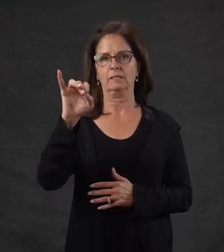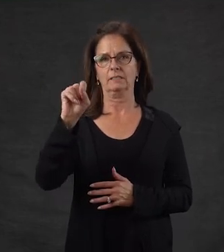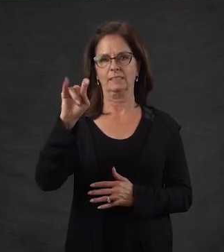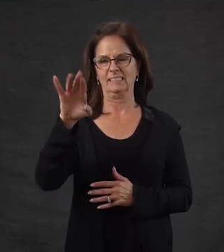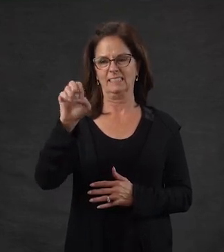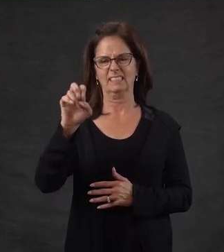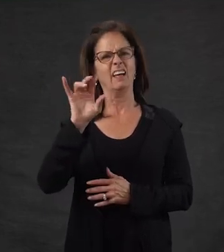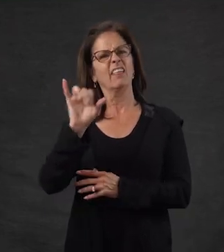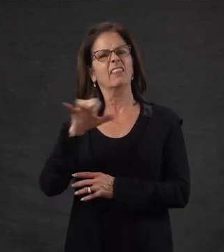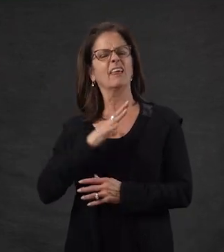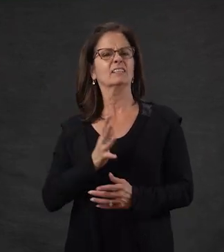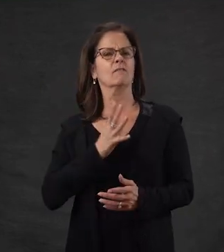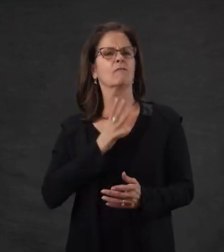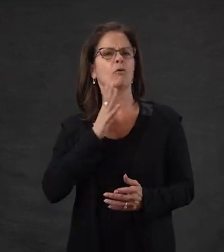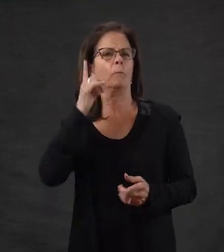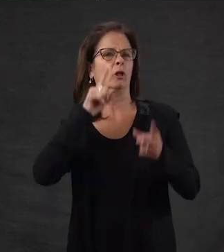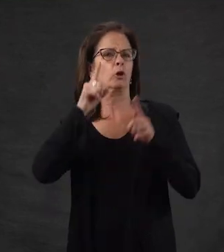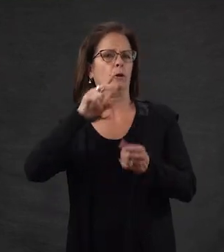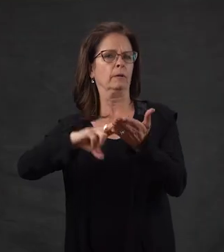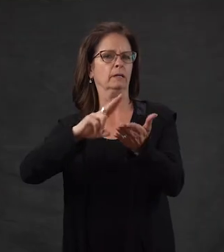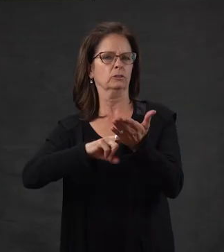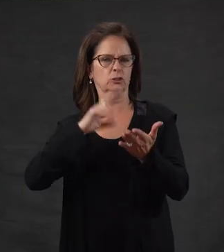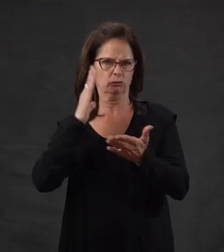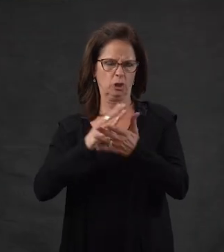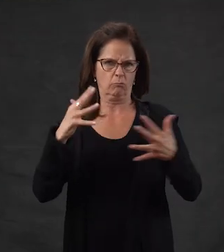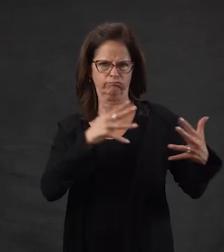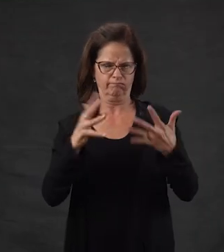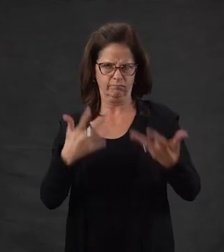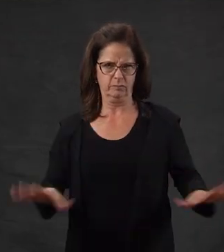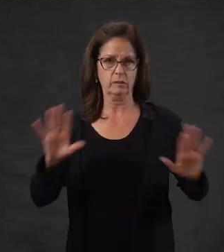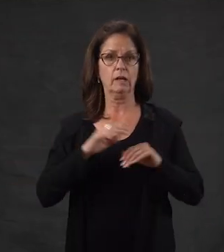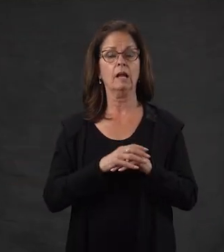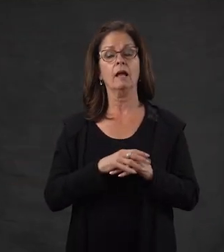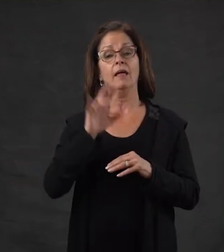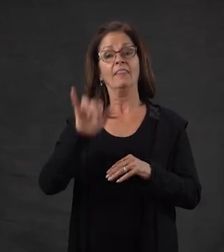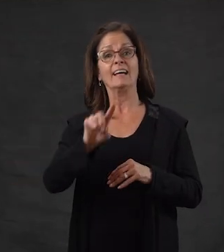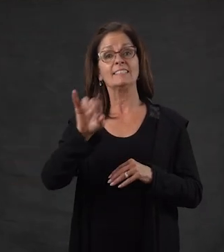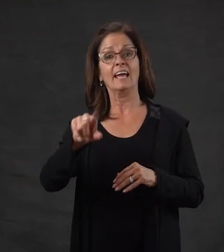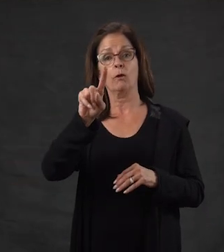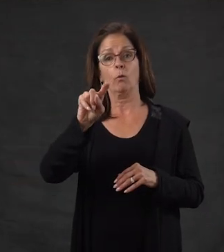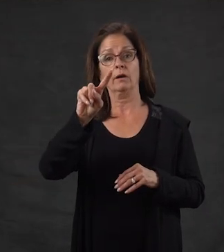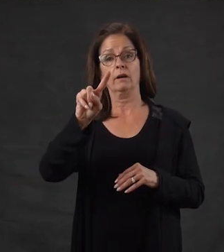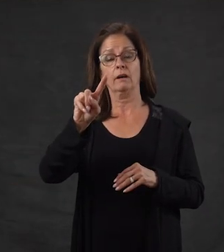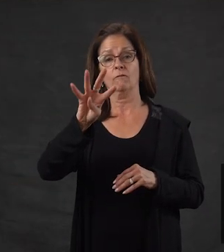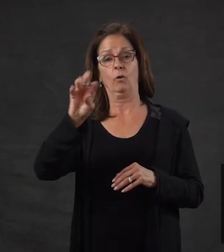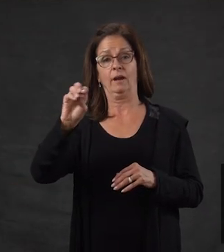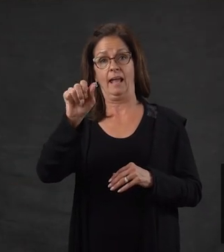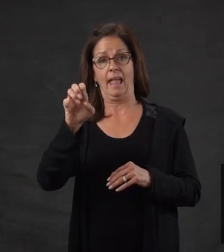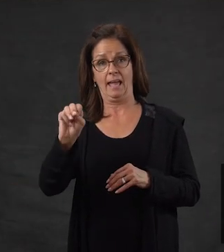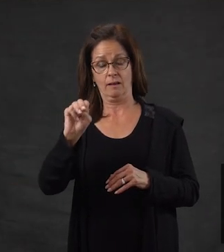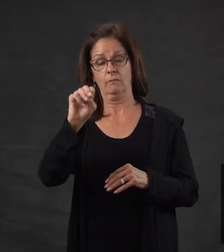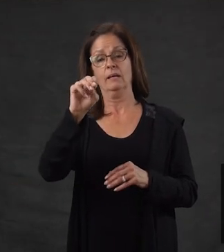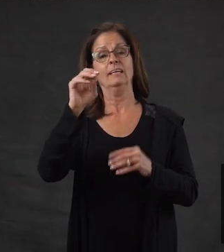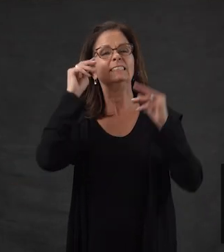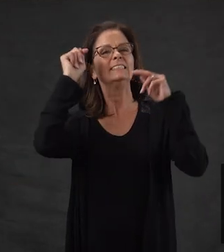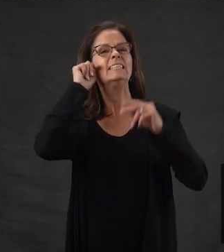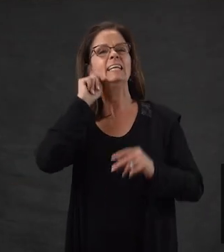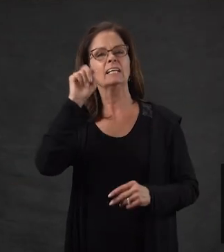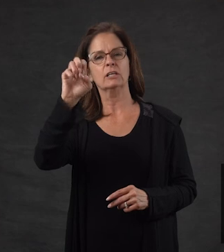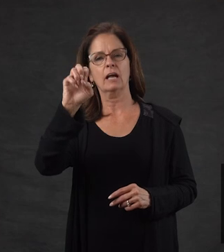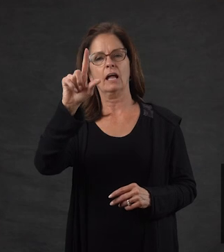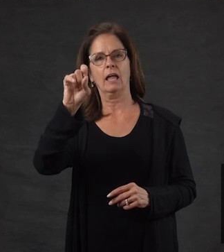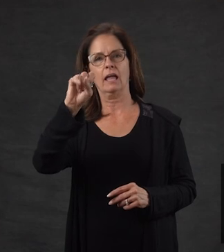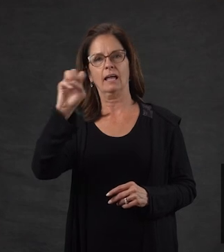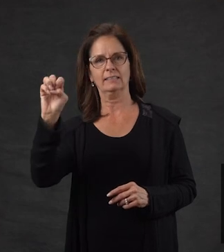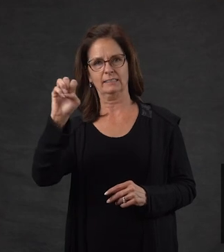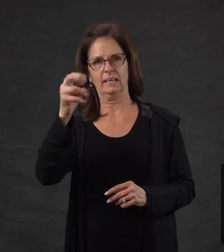Armistice, a formal agreement to stop fighting, was signed. Colorado Index article. That day, at 1.40 a.m., a teenage Elsie Hodgkins